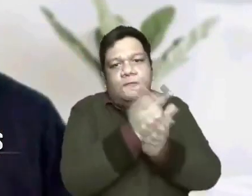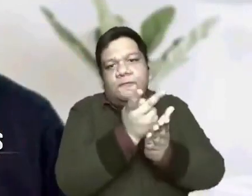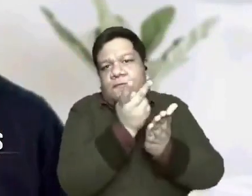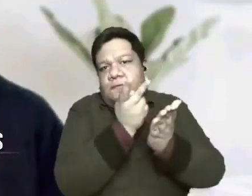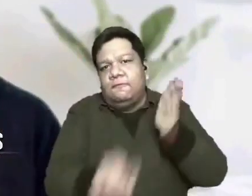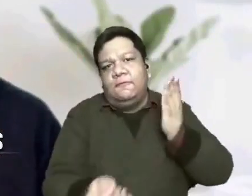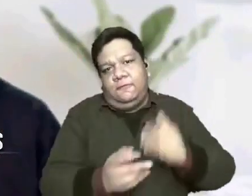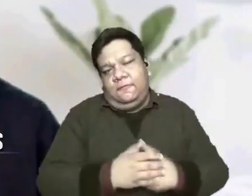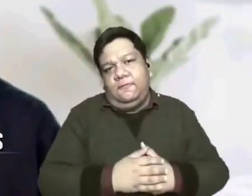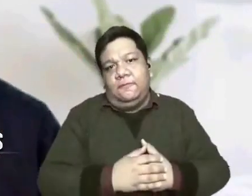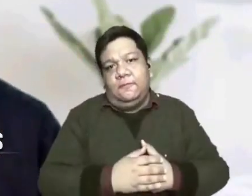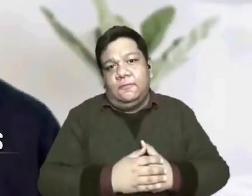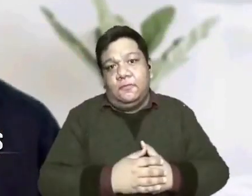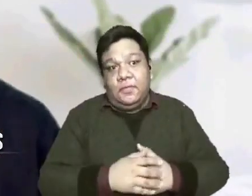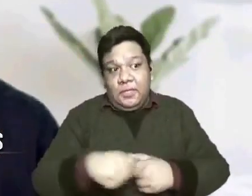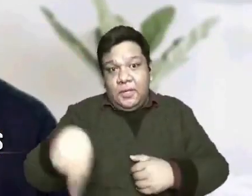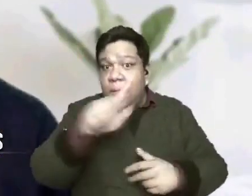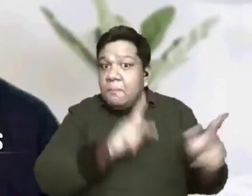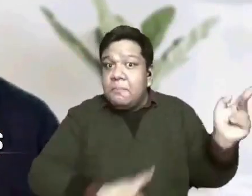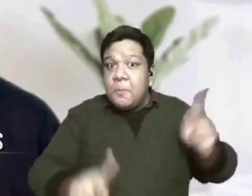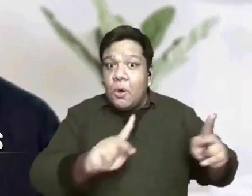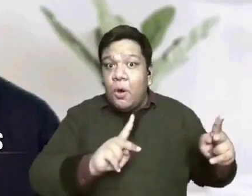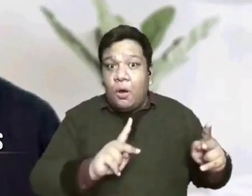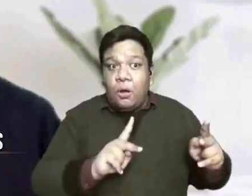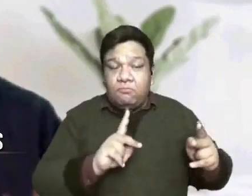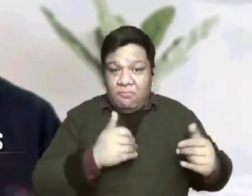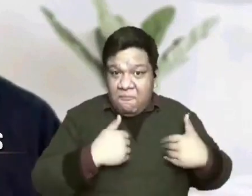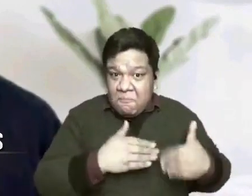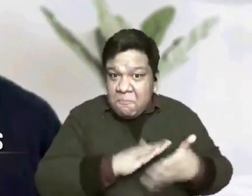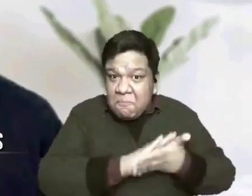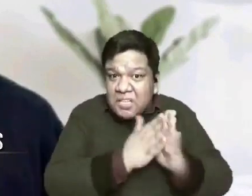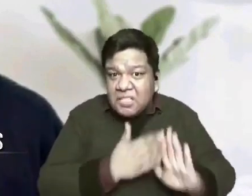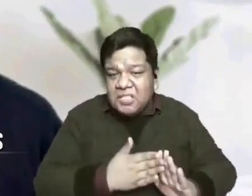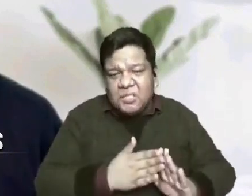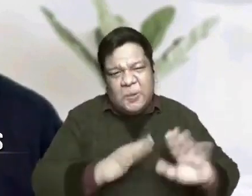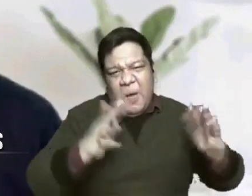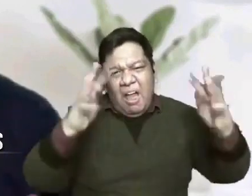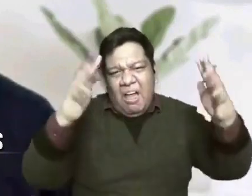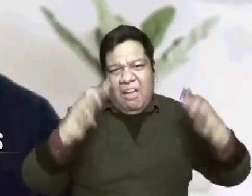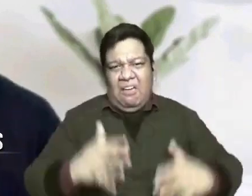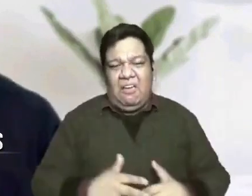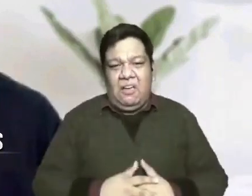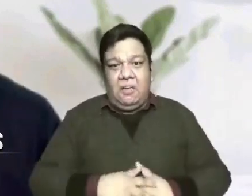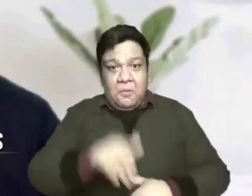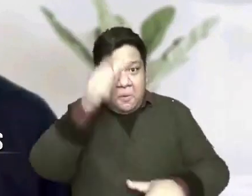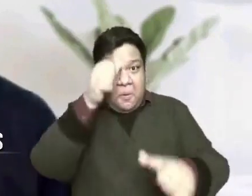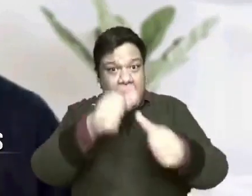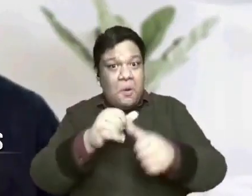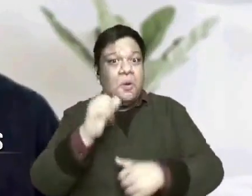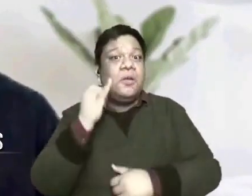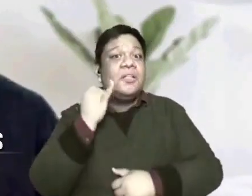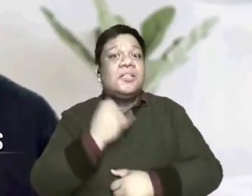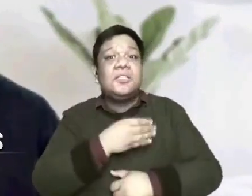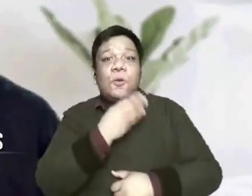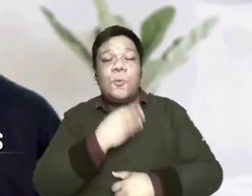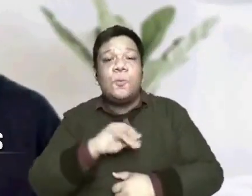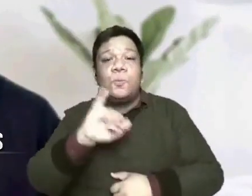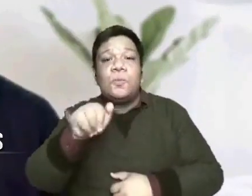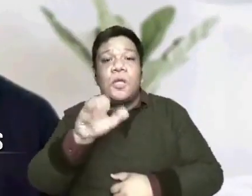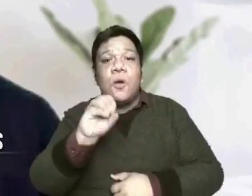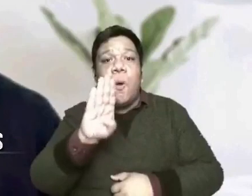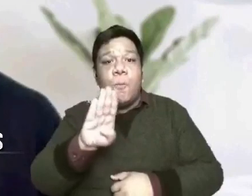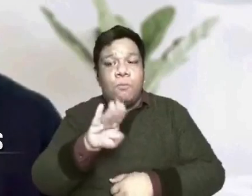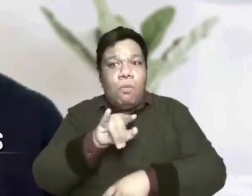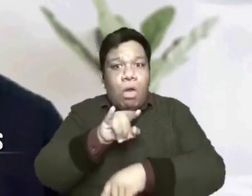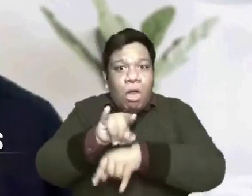There's really no peace in the heart of man. Remember Jacob? His deceitful scheming one day